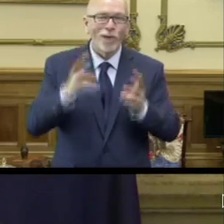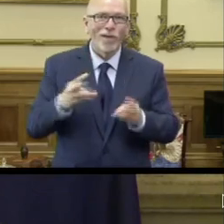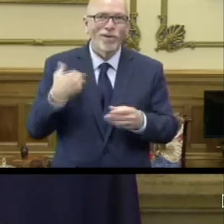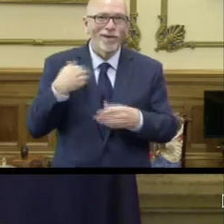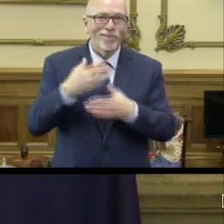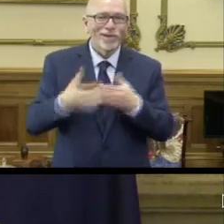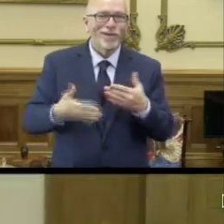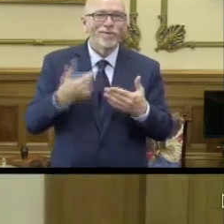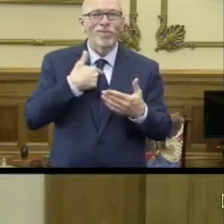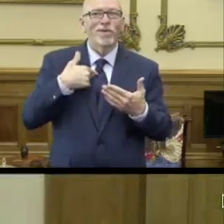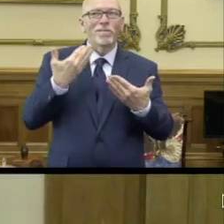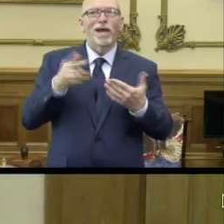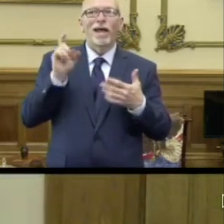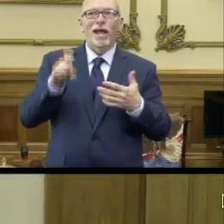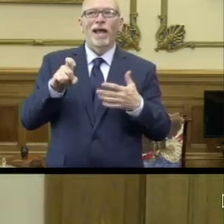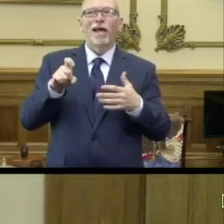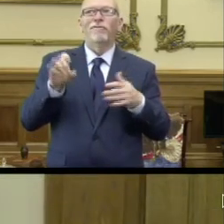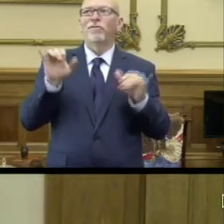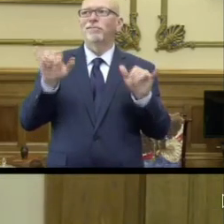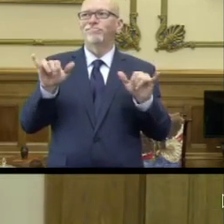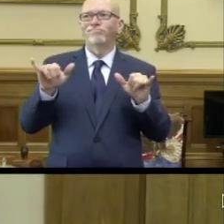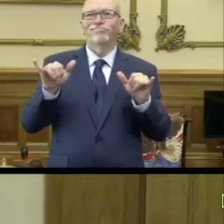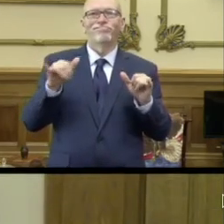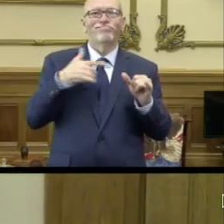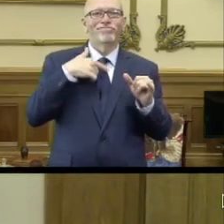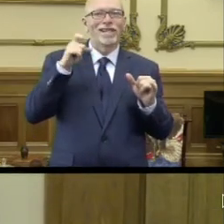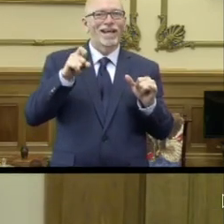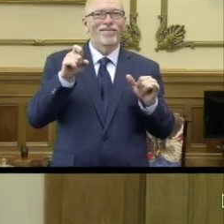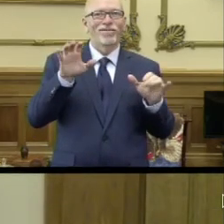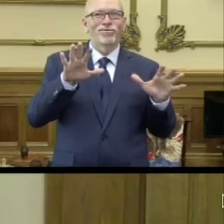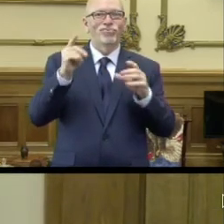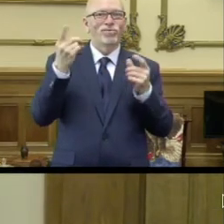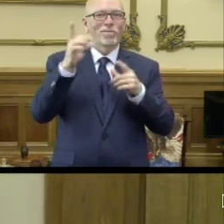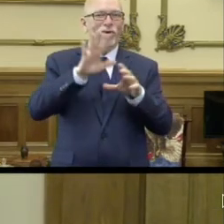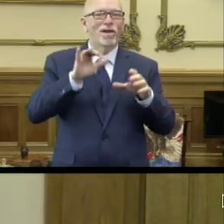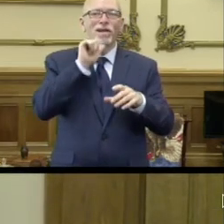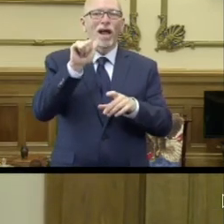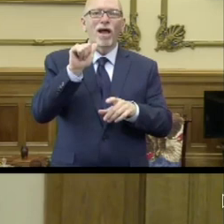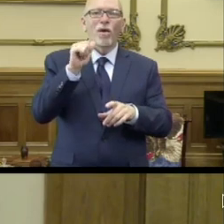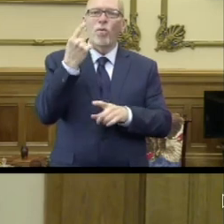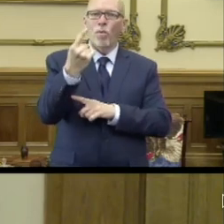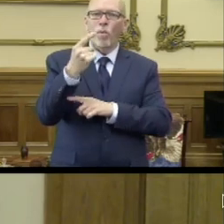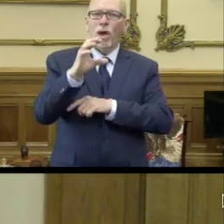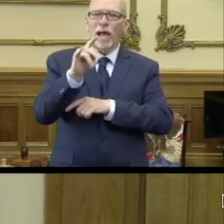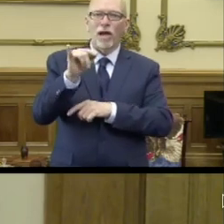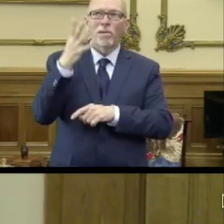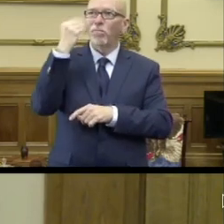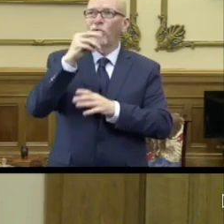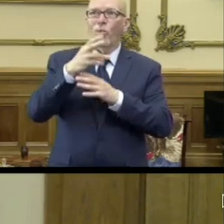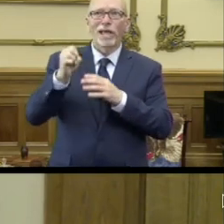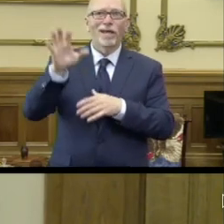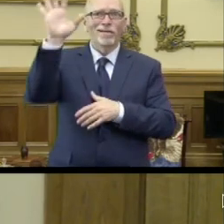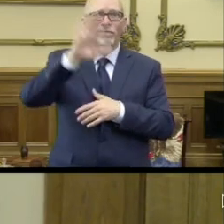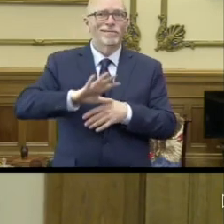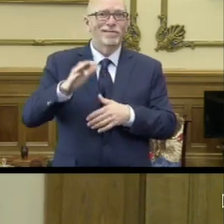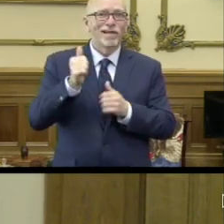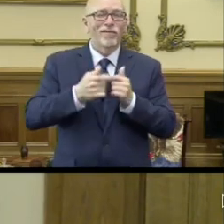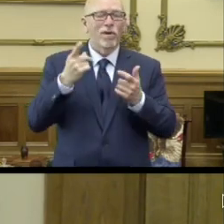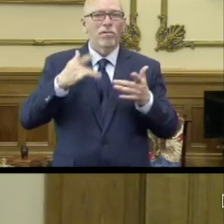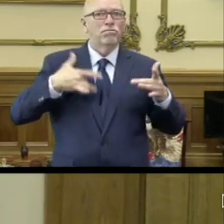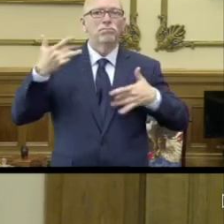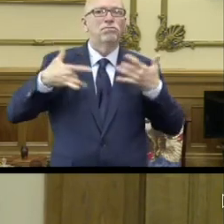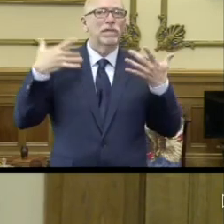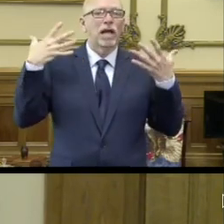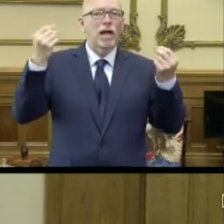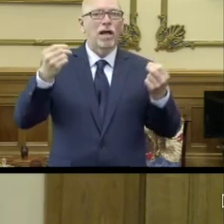we may have to take steps around the whole state of Indiana. This wasn't just one county. was a beautiful weekend. And folks kind